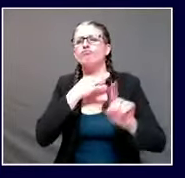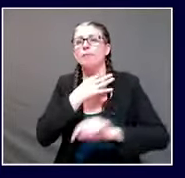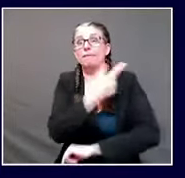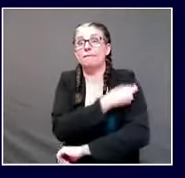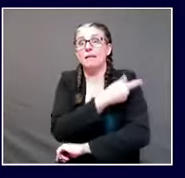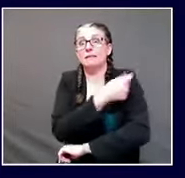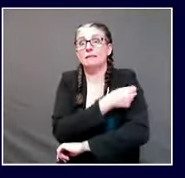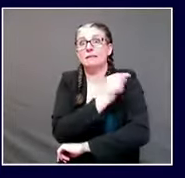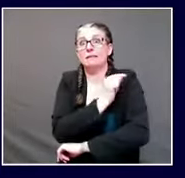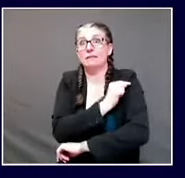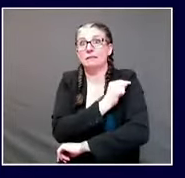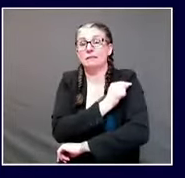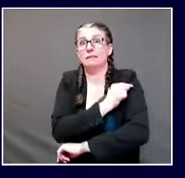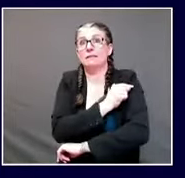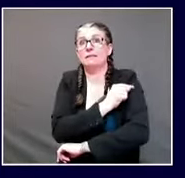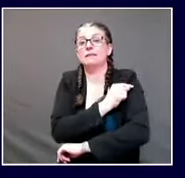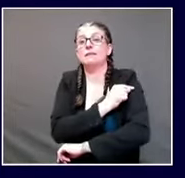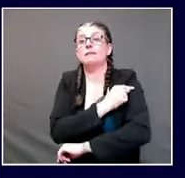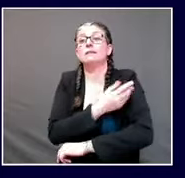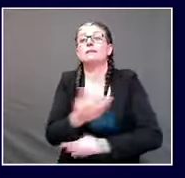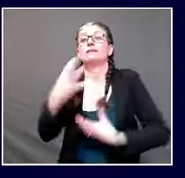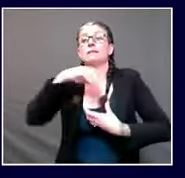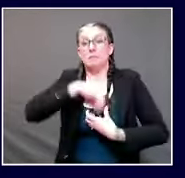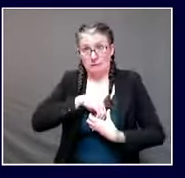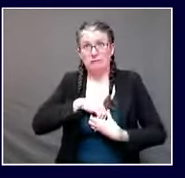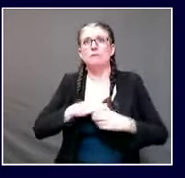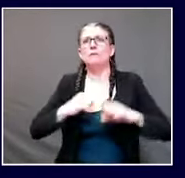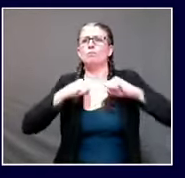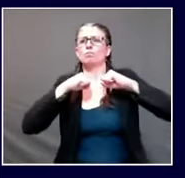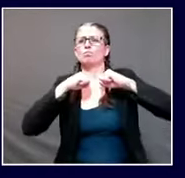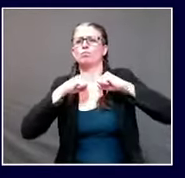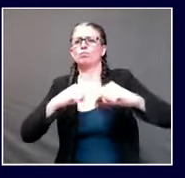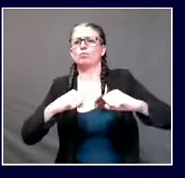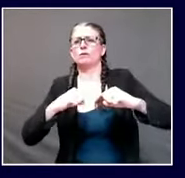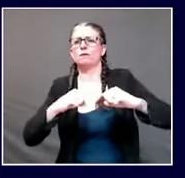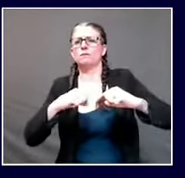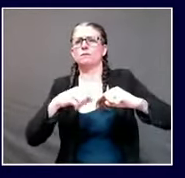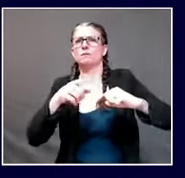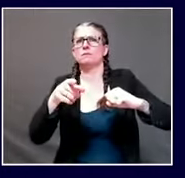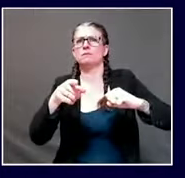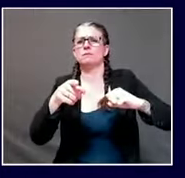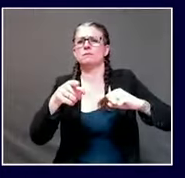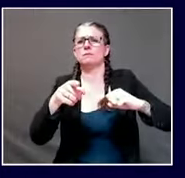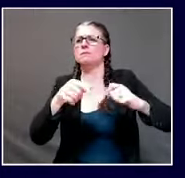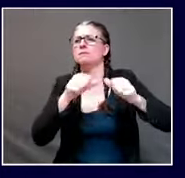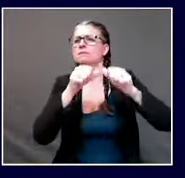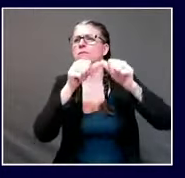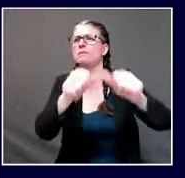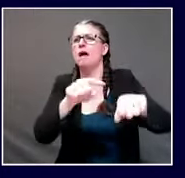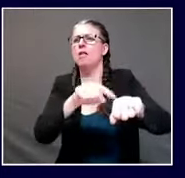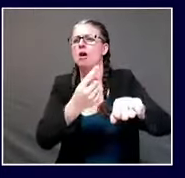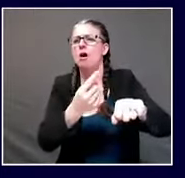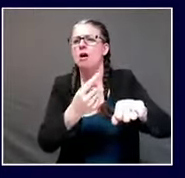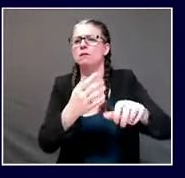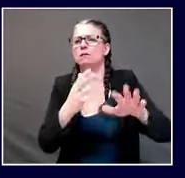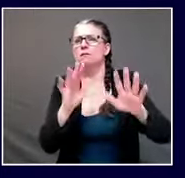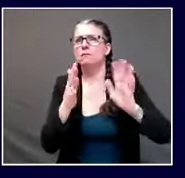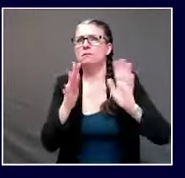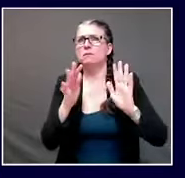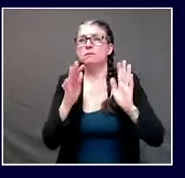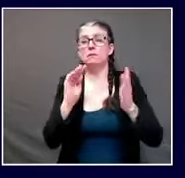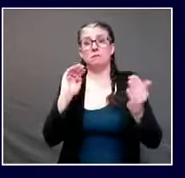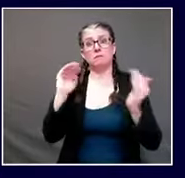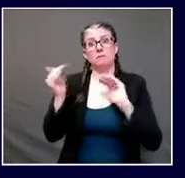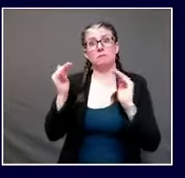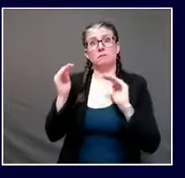lasts typically compare to a natural immunity from having had the disease it really depends there is no one